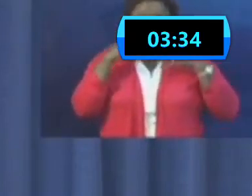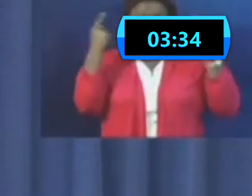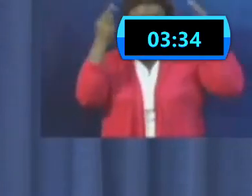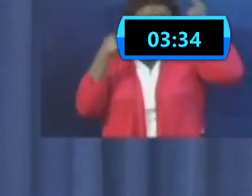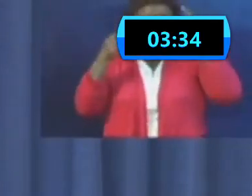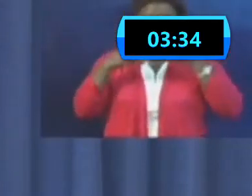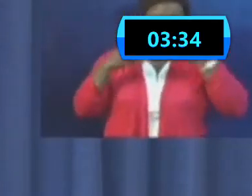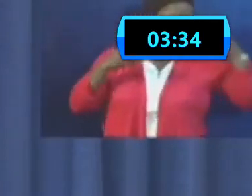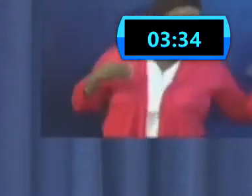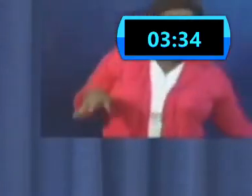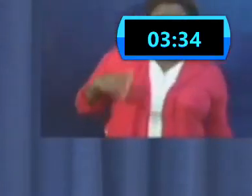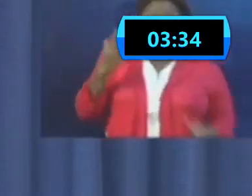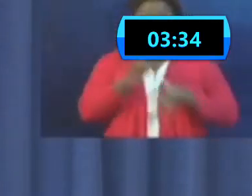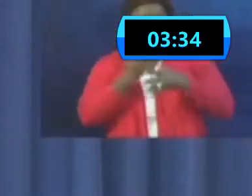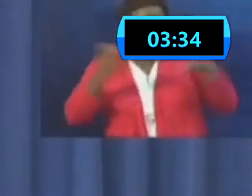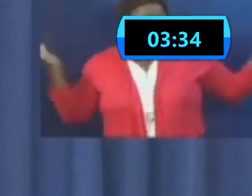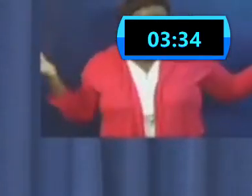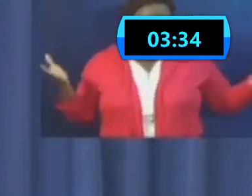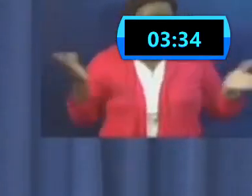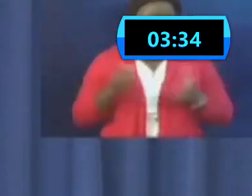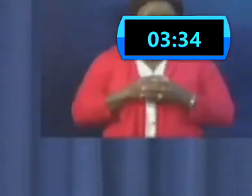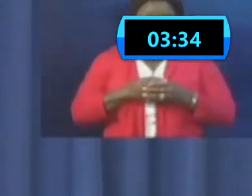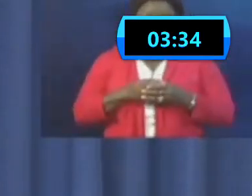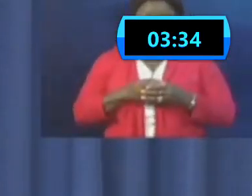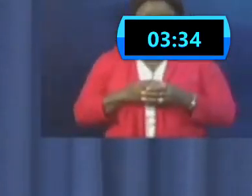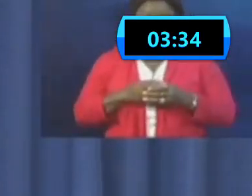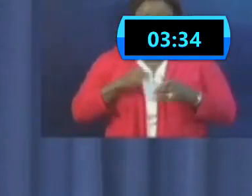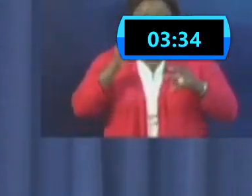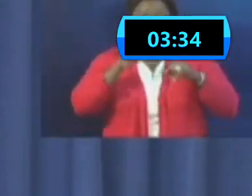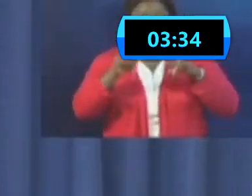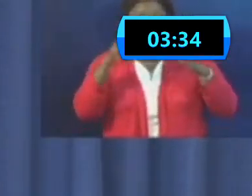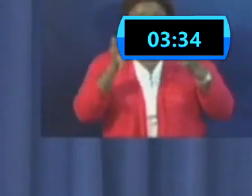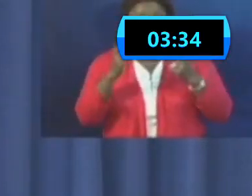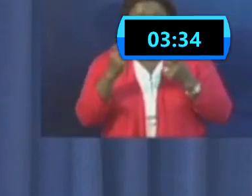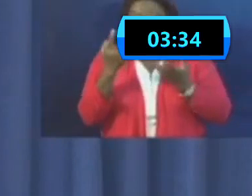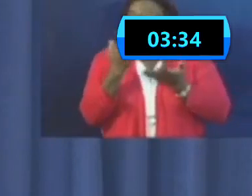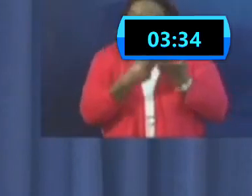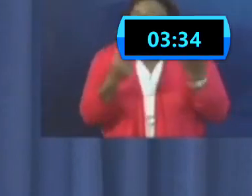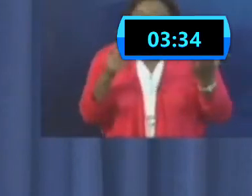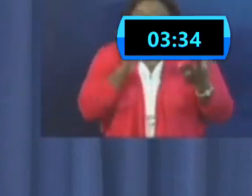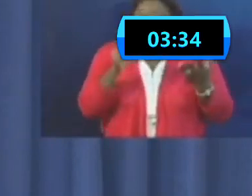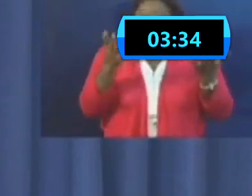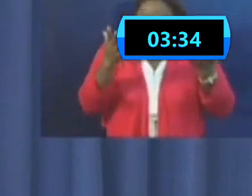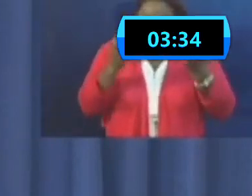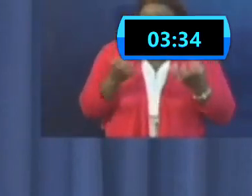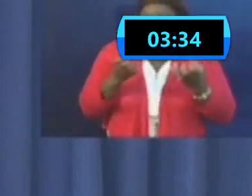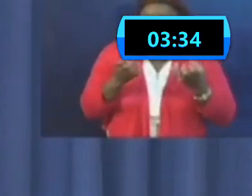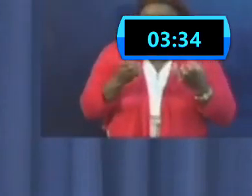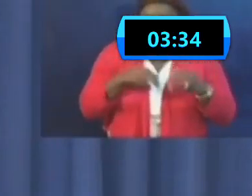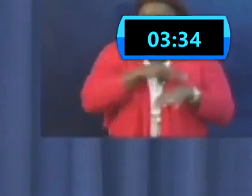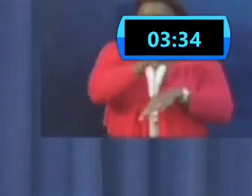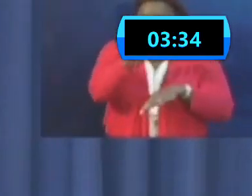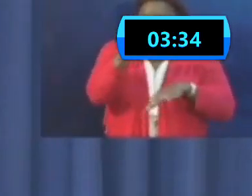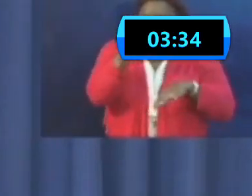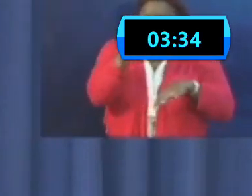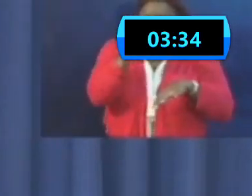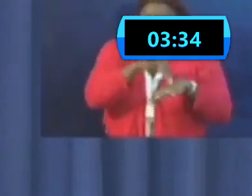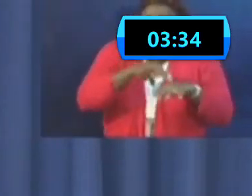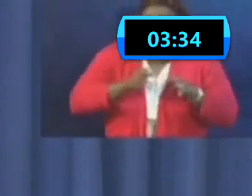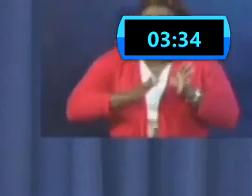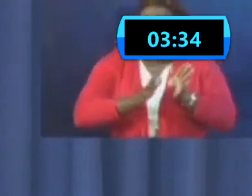you've just got to work with the situation. The one thing we don't want, and again, as a national population,